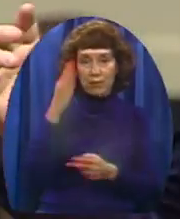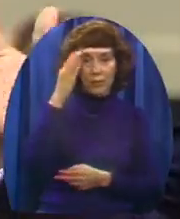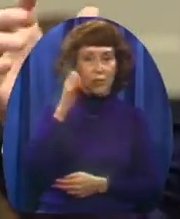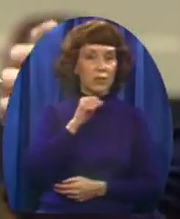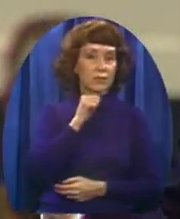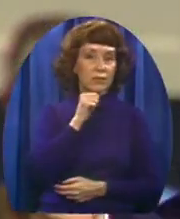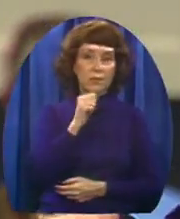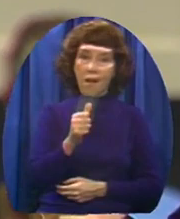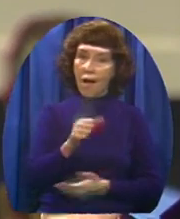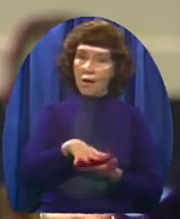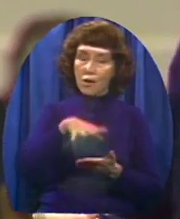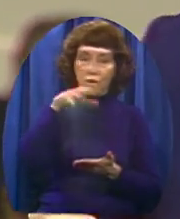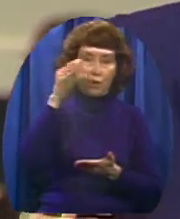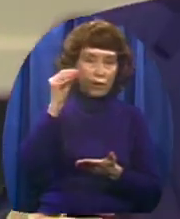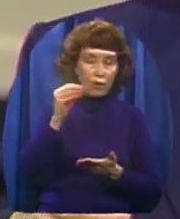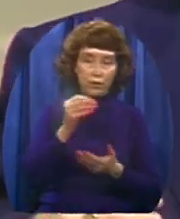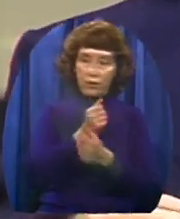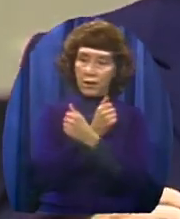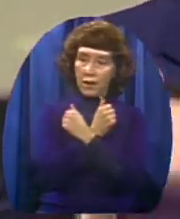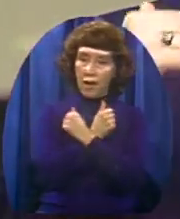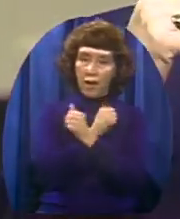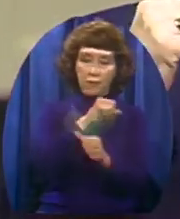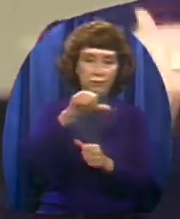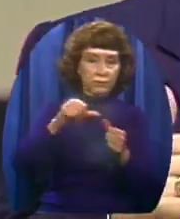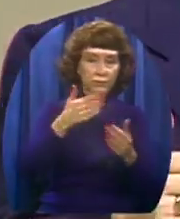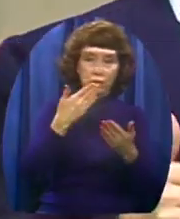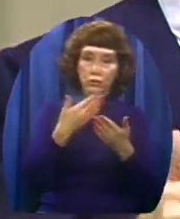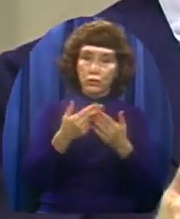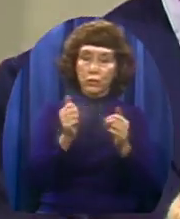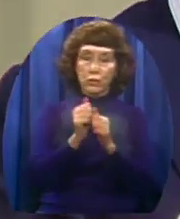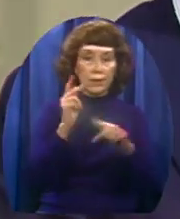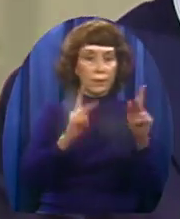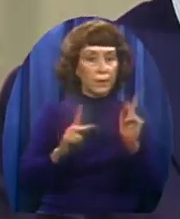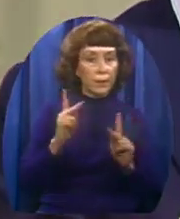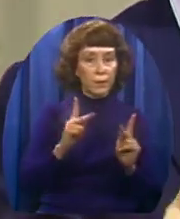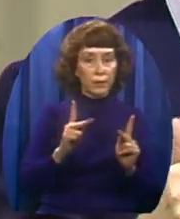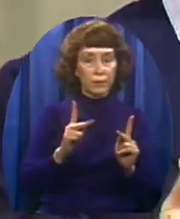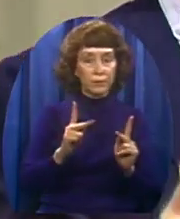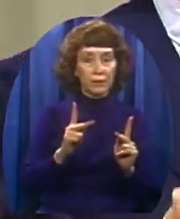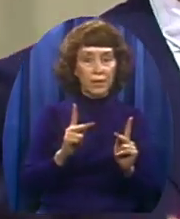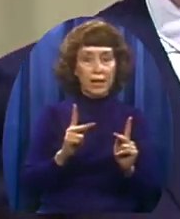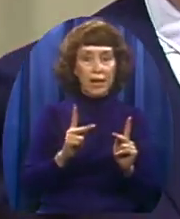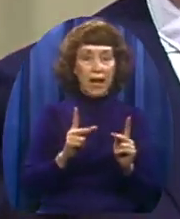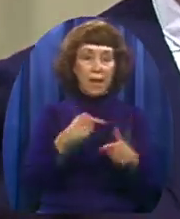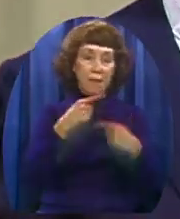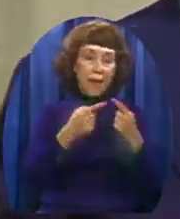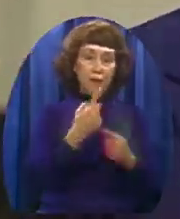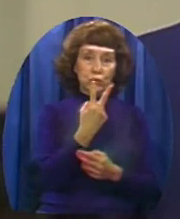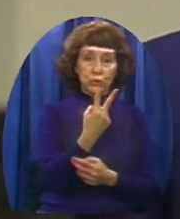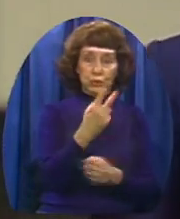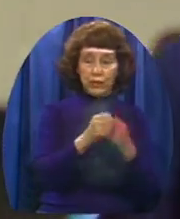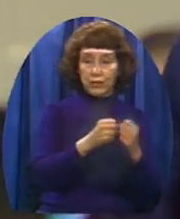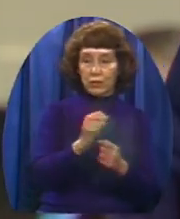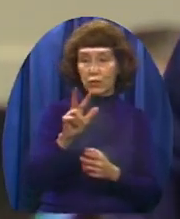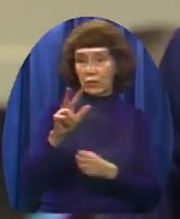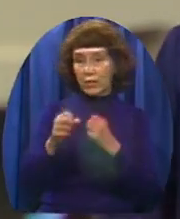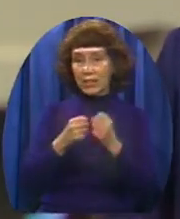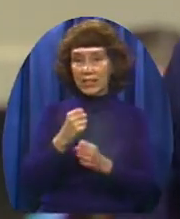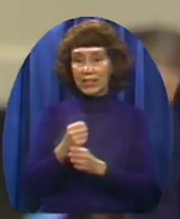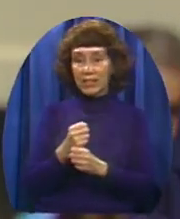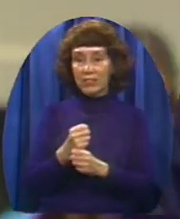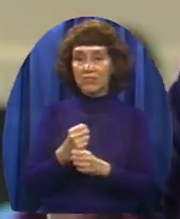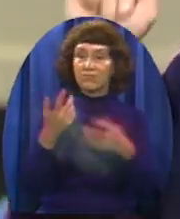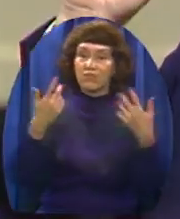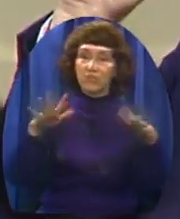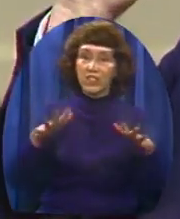love And get along with people And usually they don't wear very well In two or three years They've worn out the welcome And